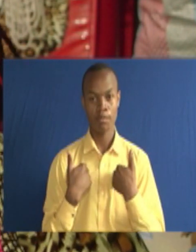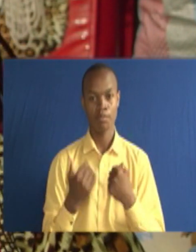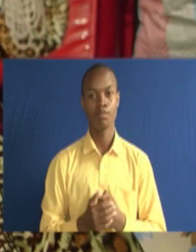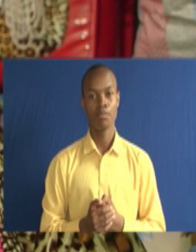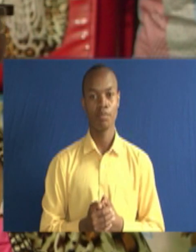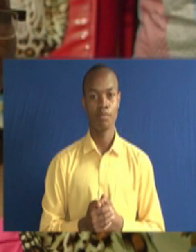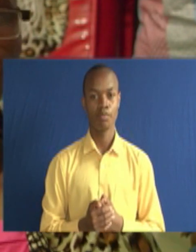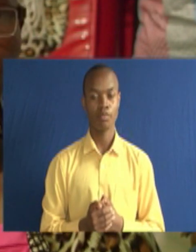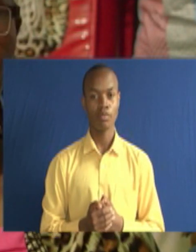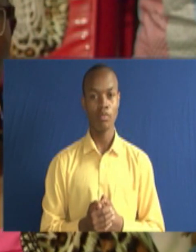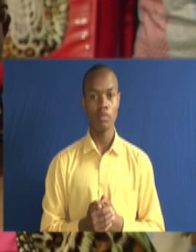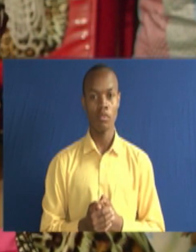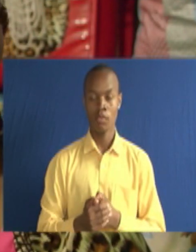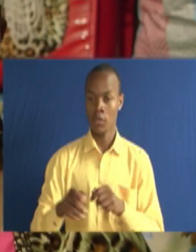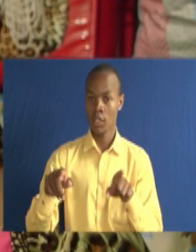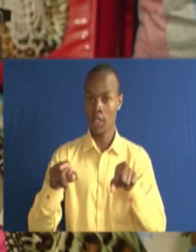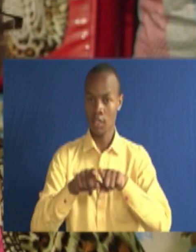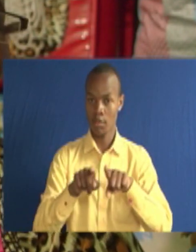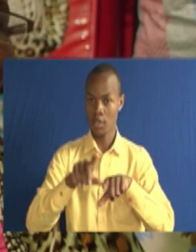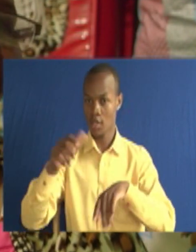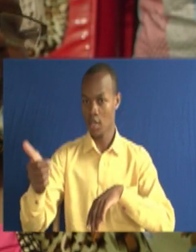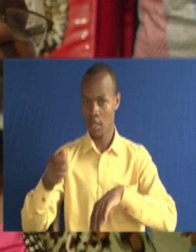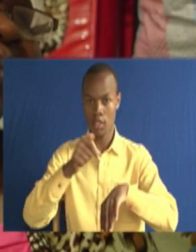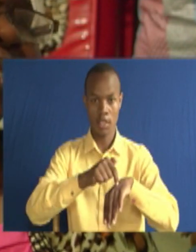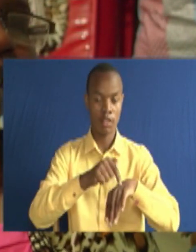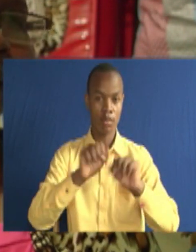again, wakati mungine unaeza pata